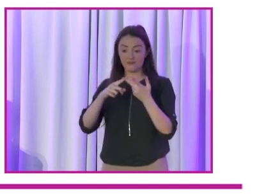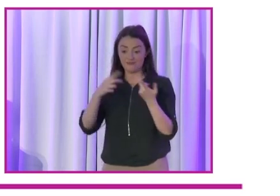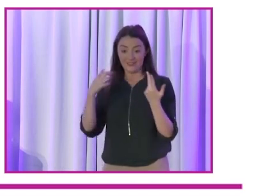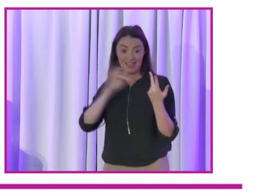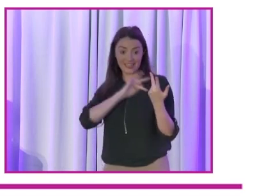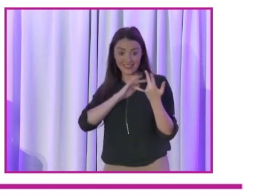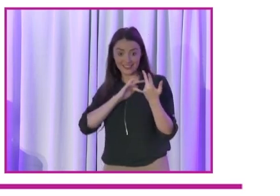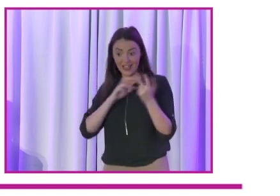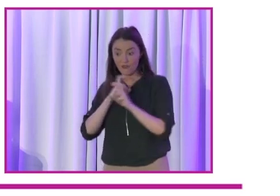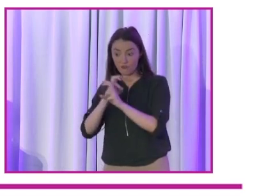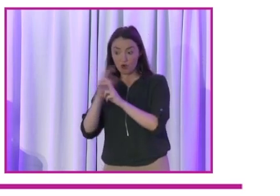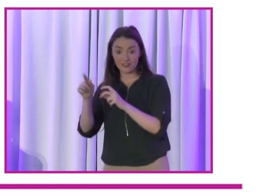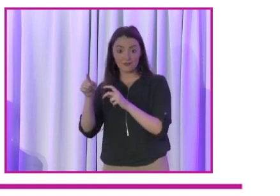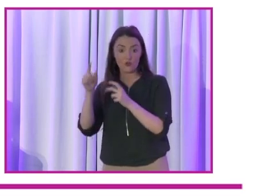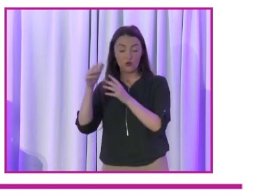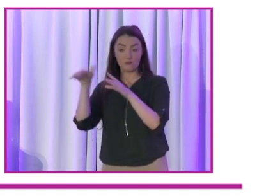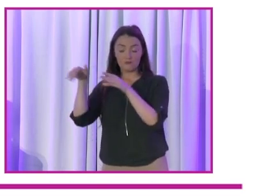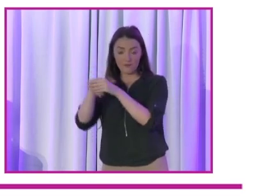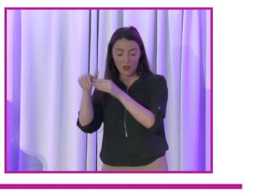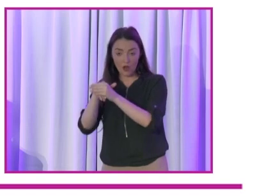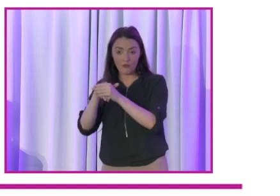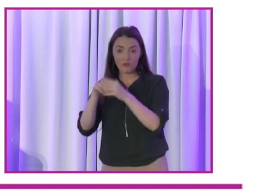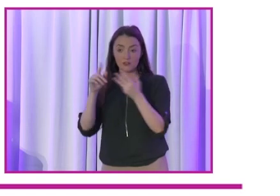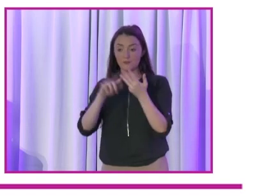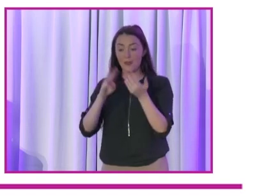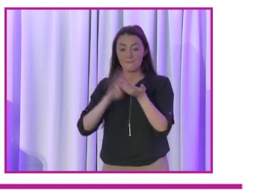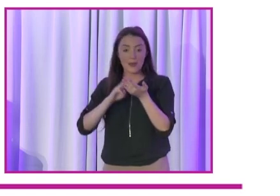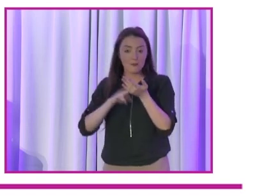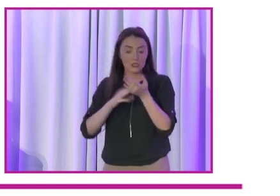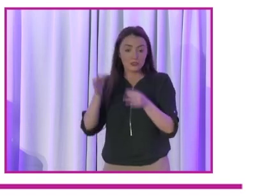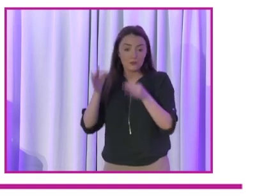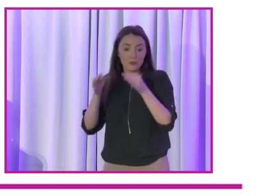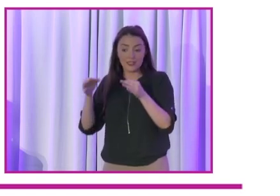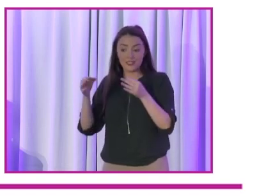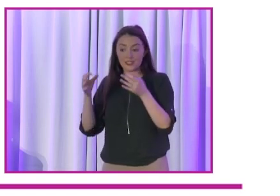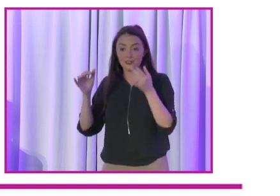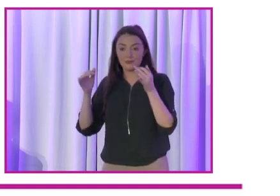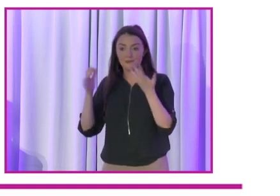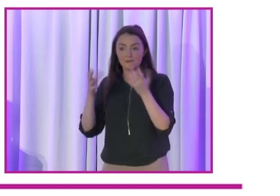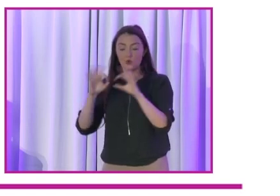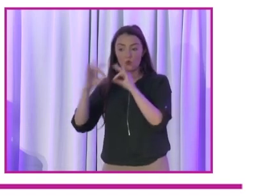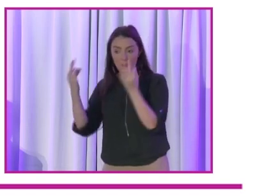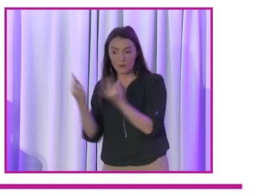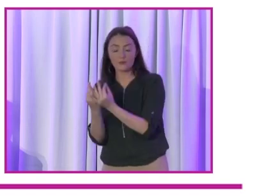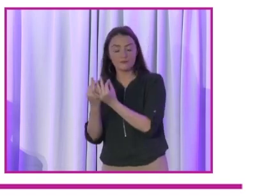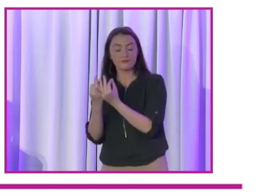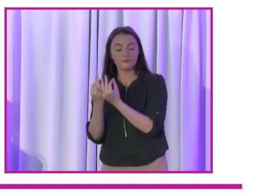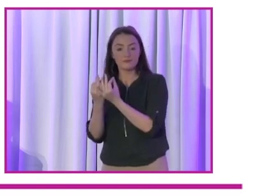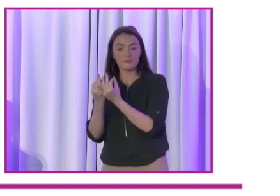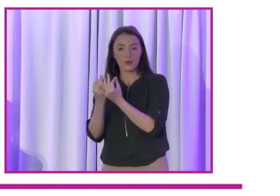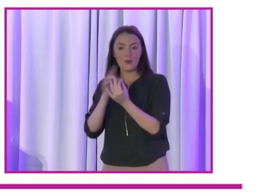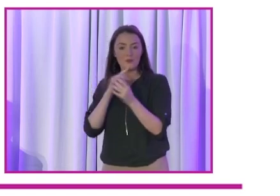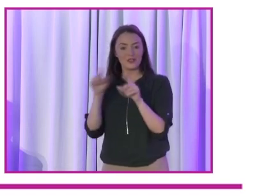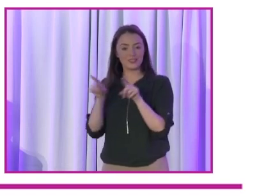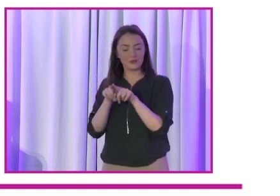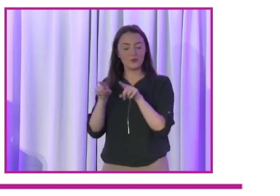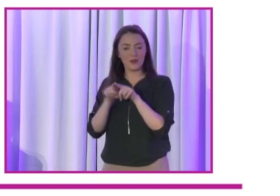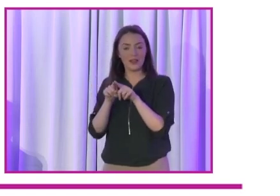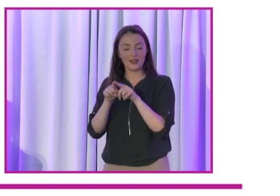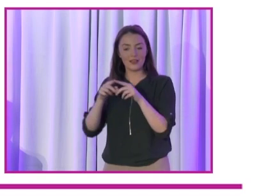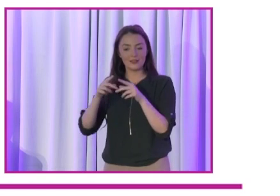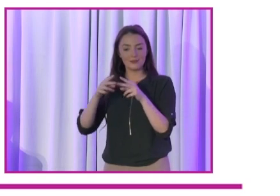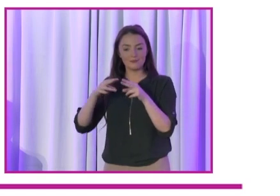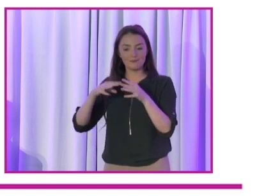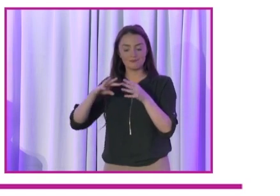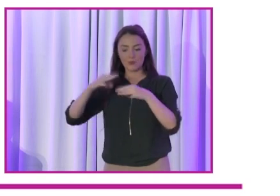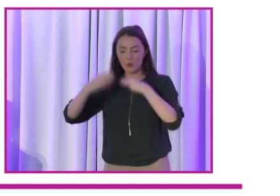James and John have mentioned. Membership of a political party, of a disability group within a political party. But also the process